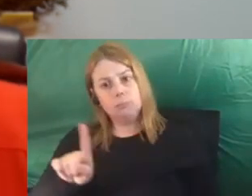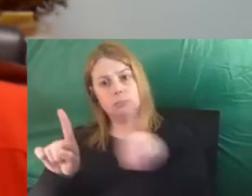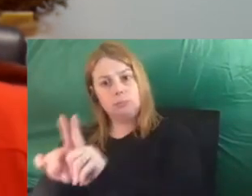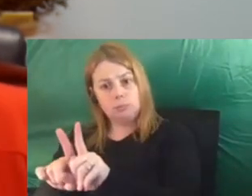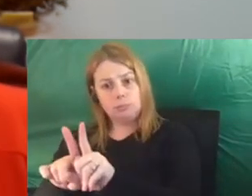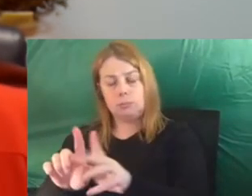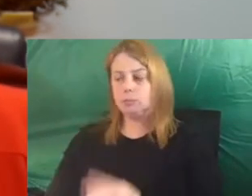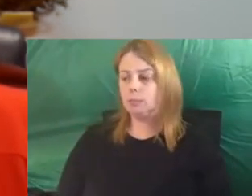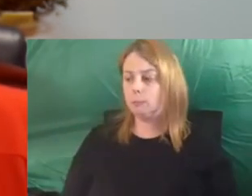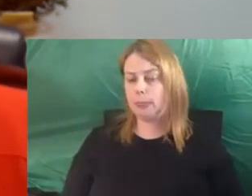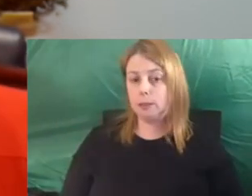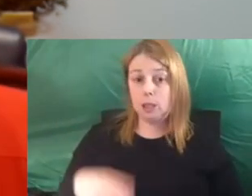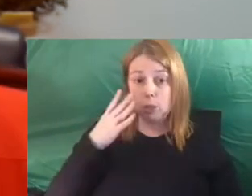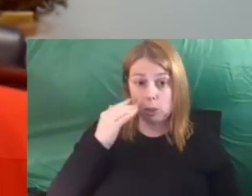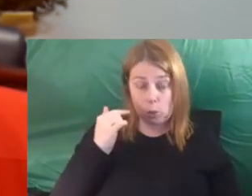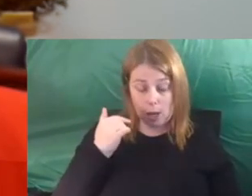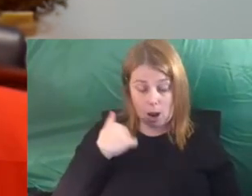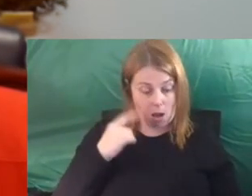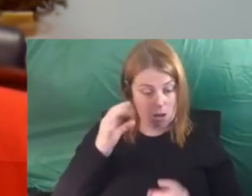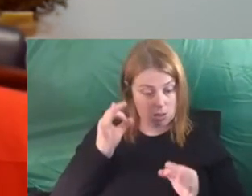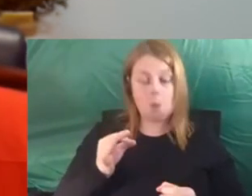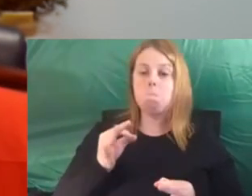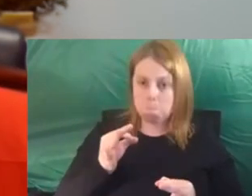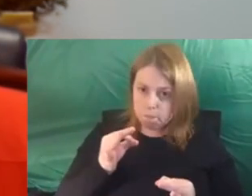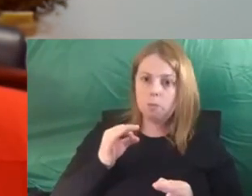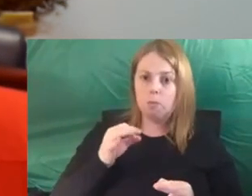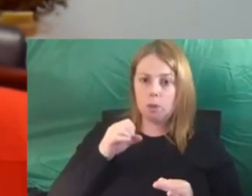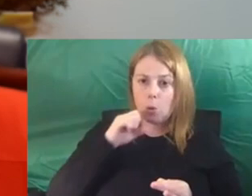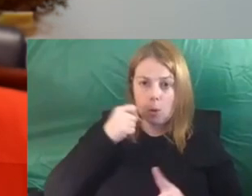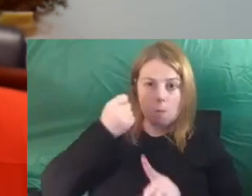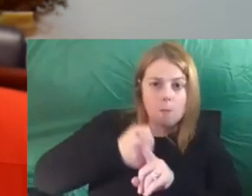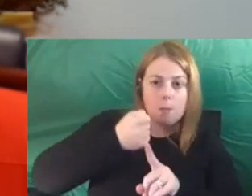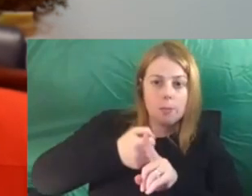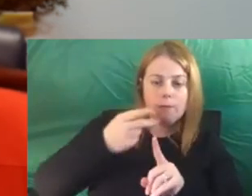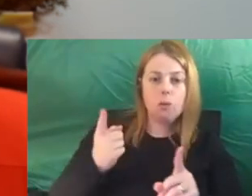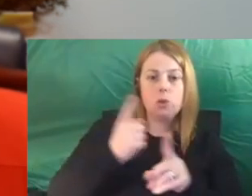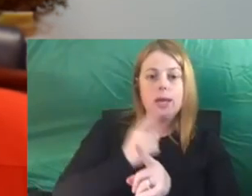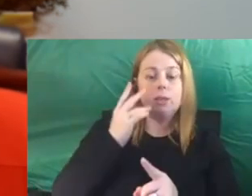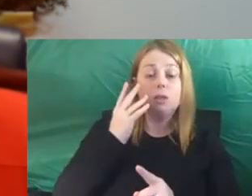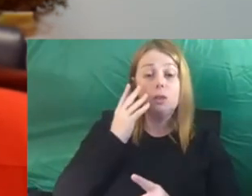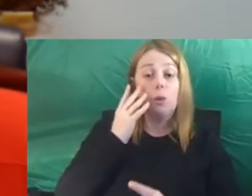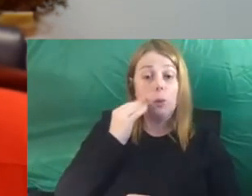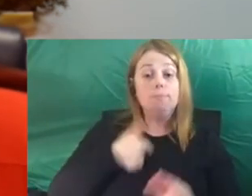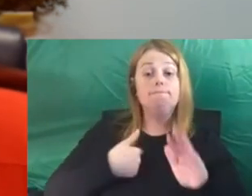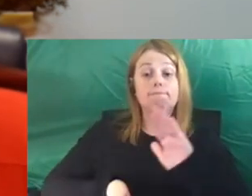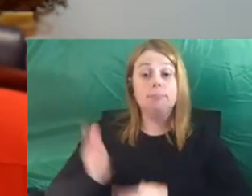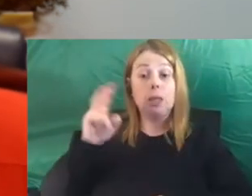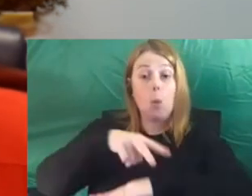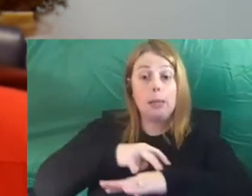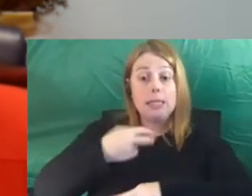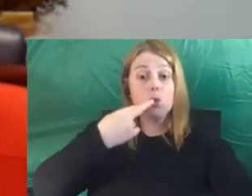the moment that I really decided to be champion for change was the day that I walked into a police station and reported my dad for the abuse.